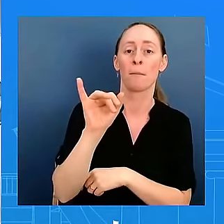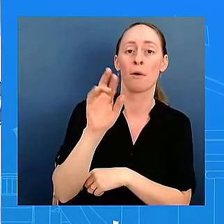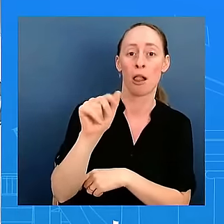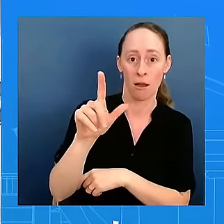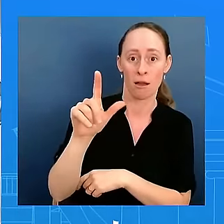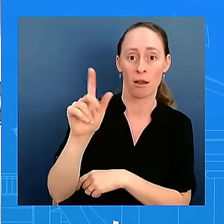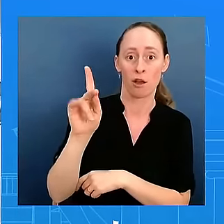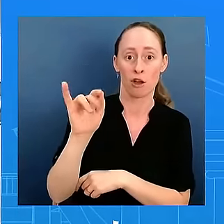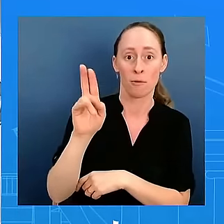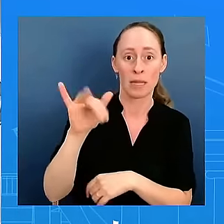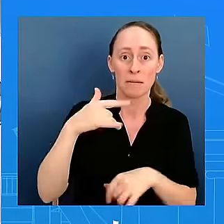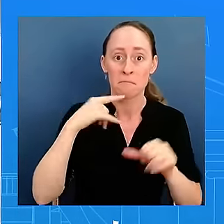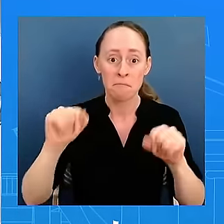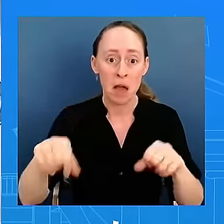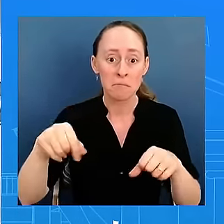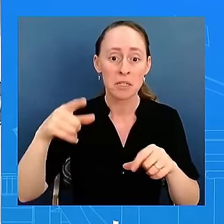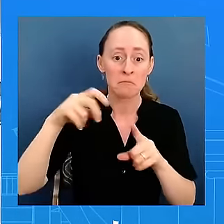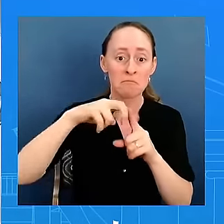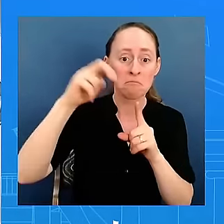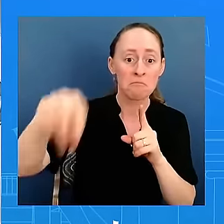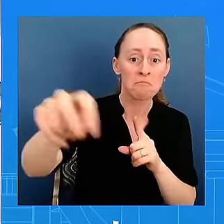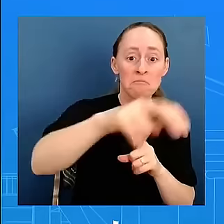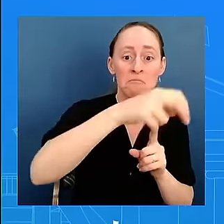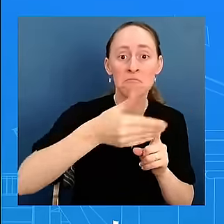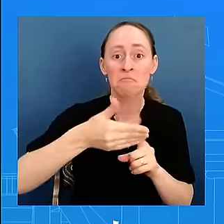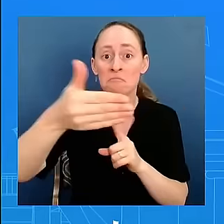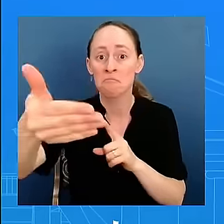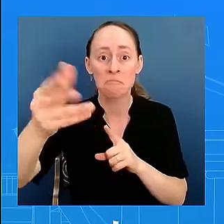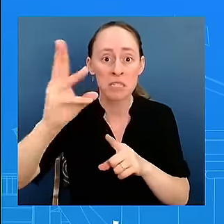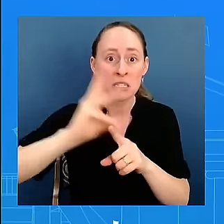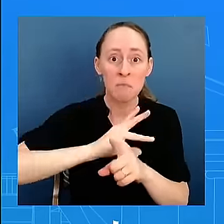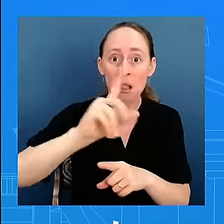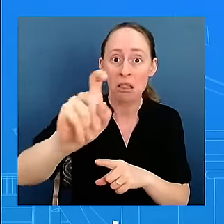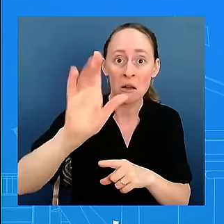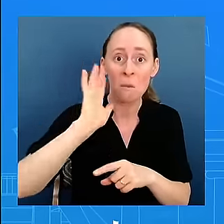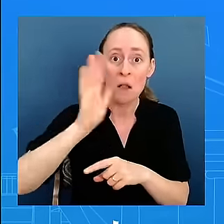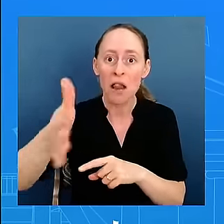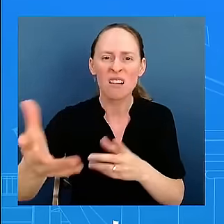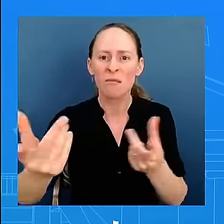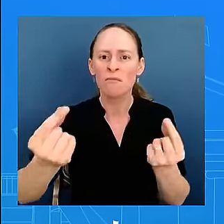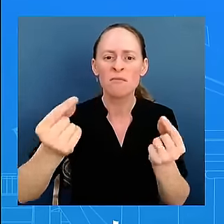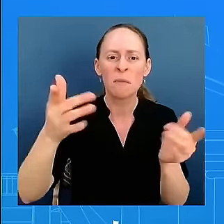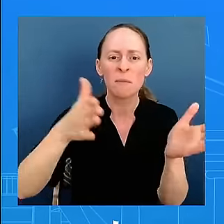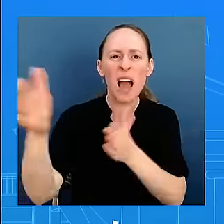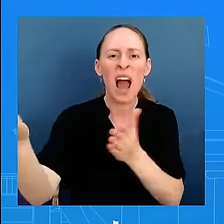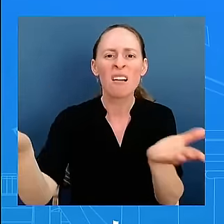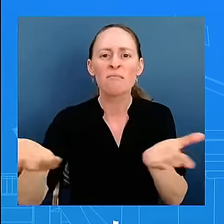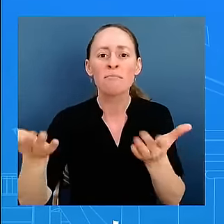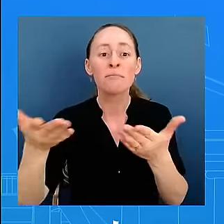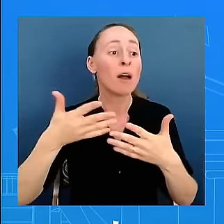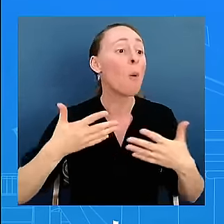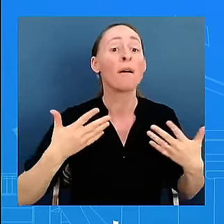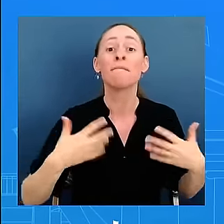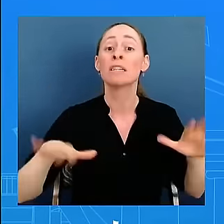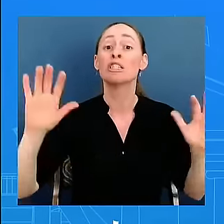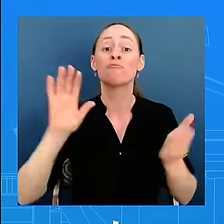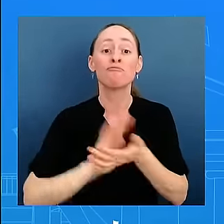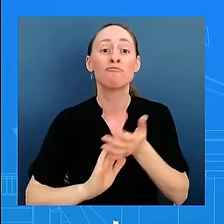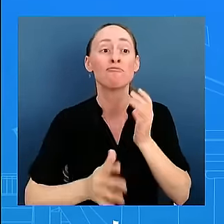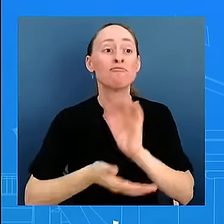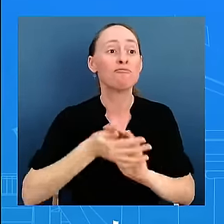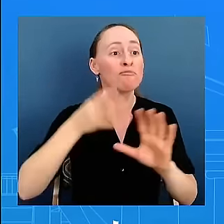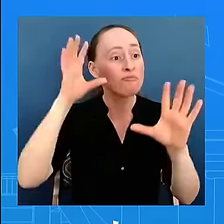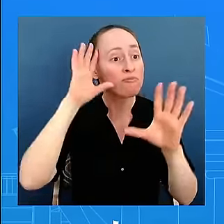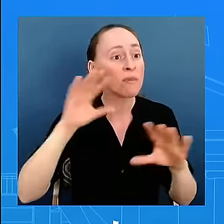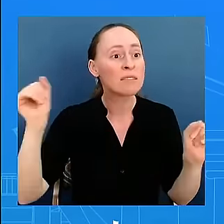something that he wants to do before he leaves i think he's still thinking through it you know i think that i think that it's going to be a process